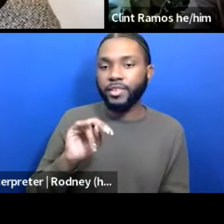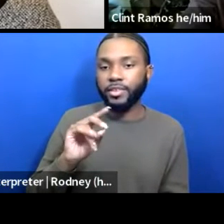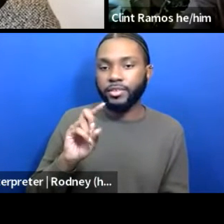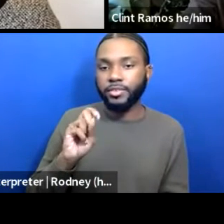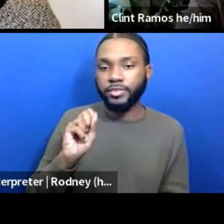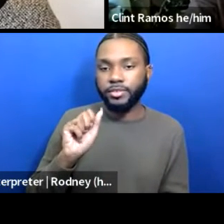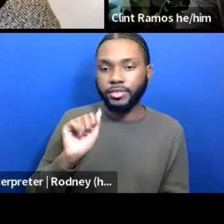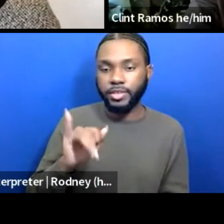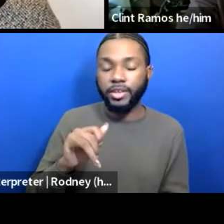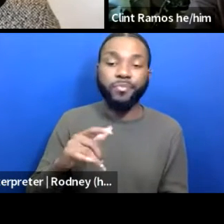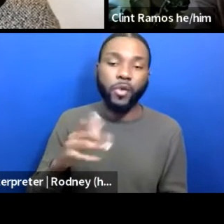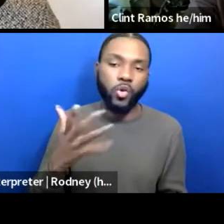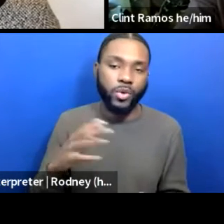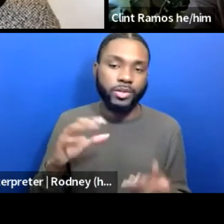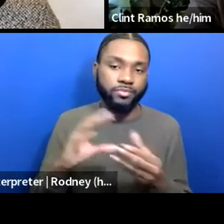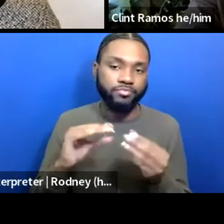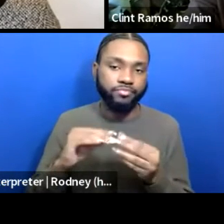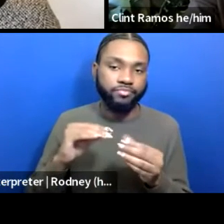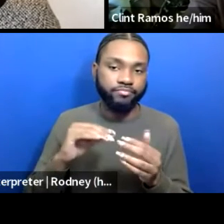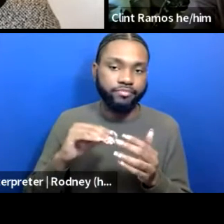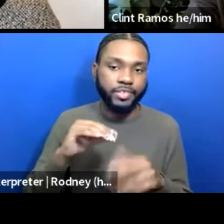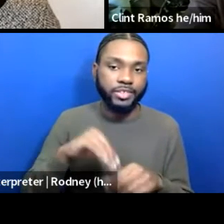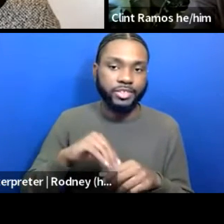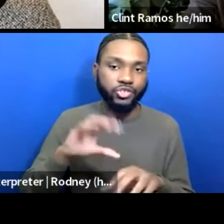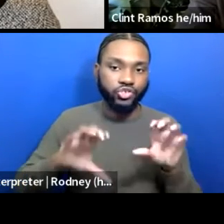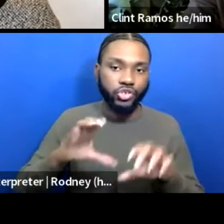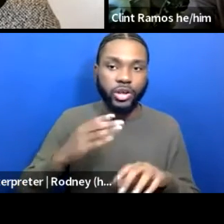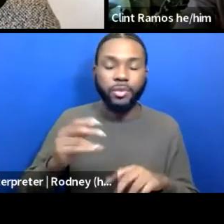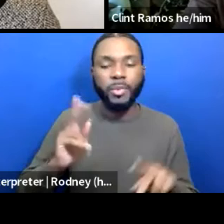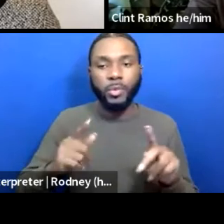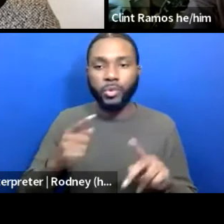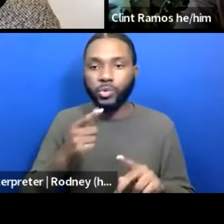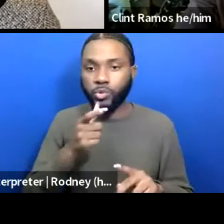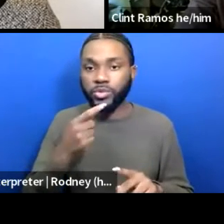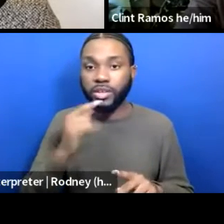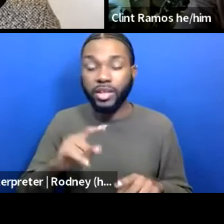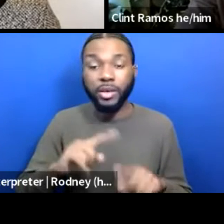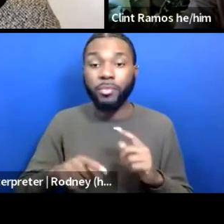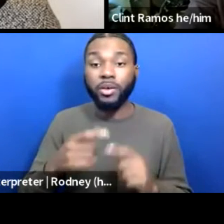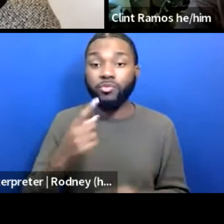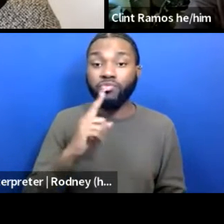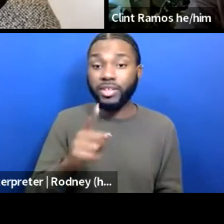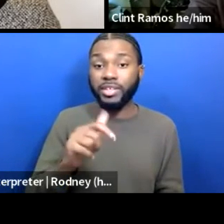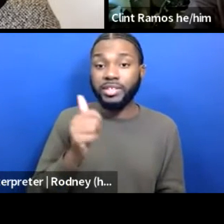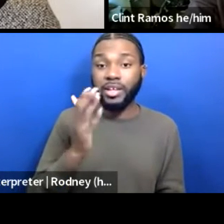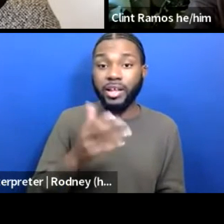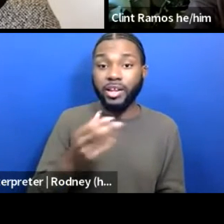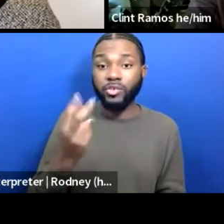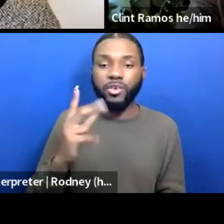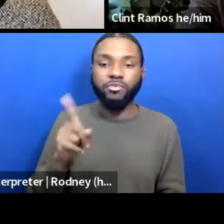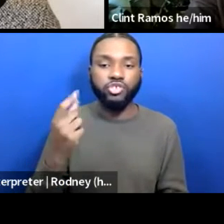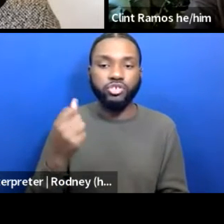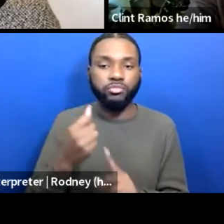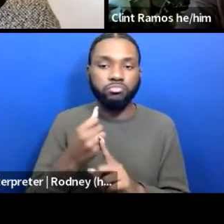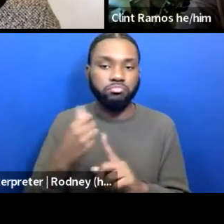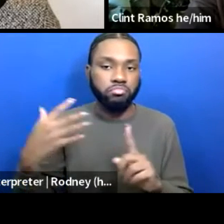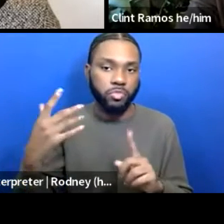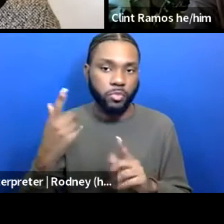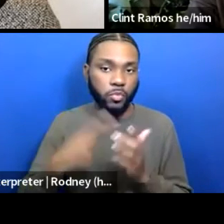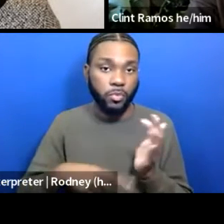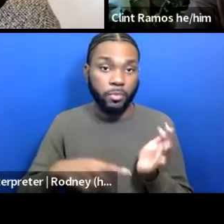in the chat, and thank you to those who have said that, a 10 out of 12, essentially, just to break it down, is